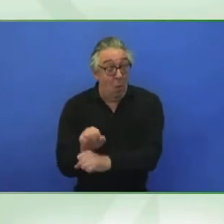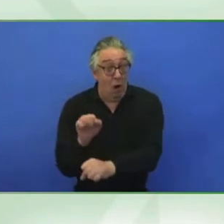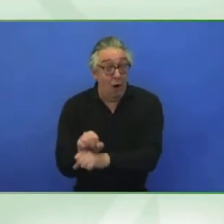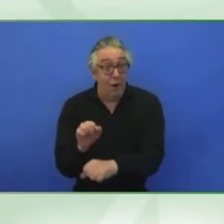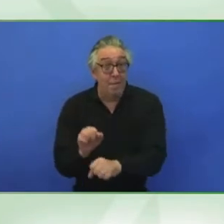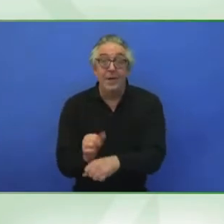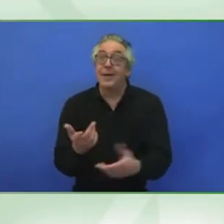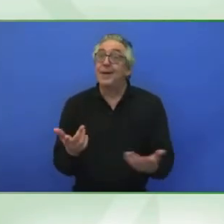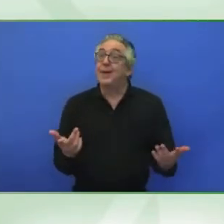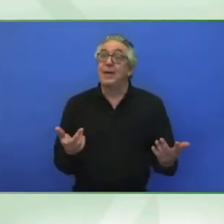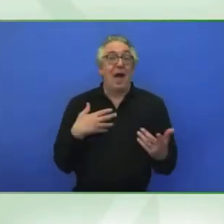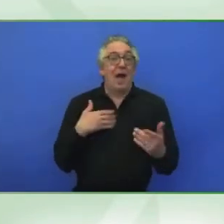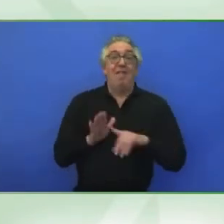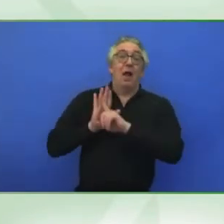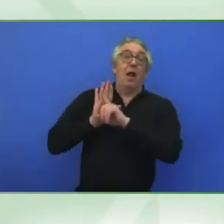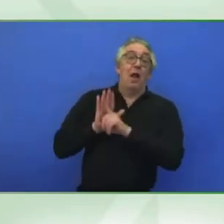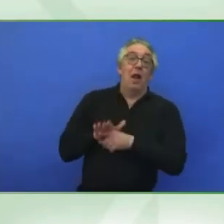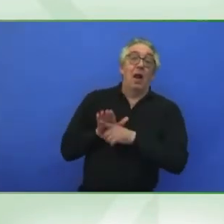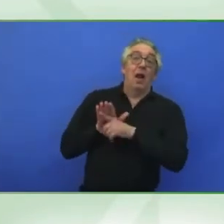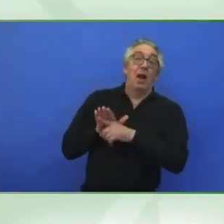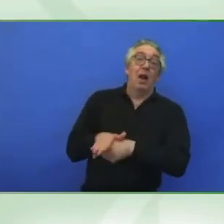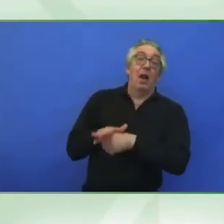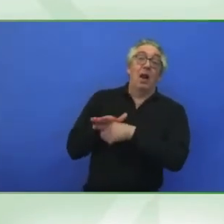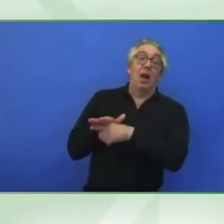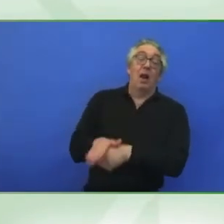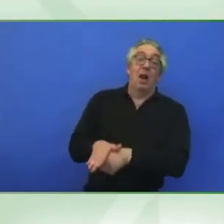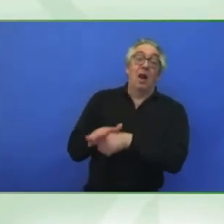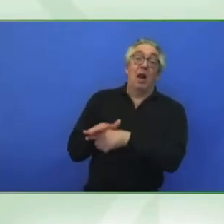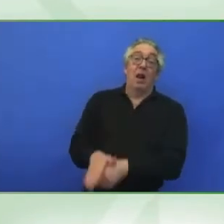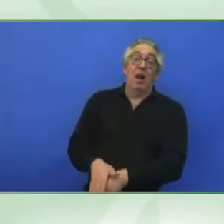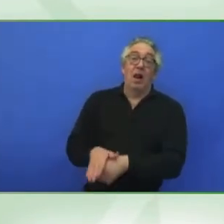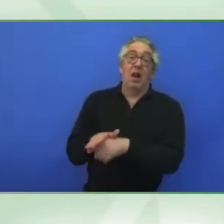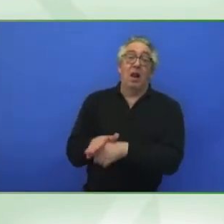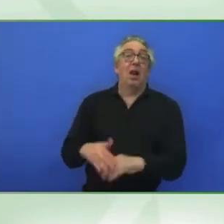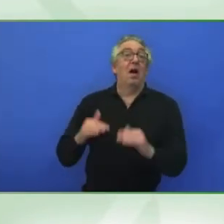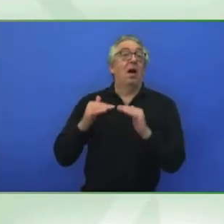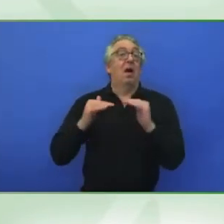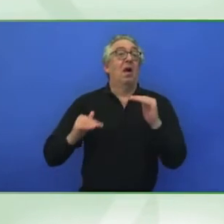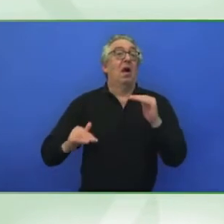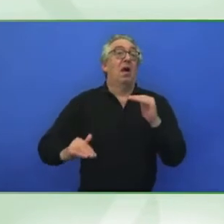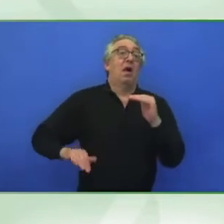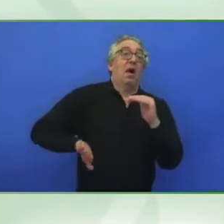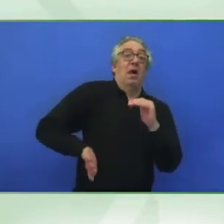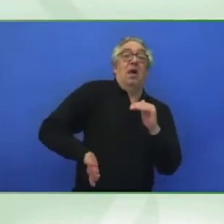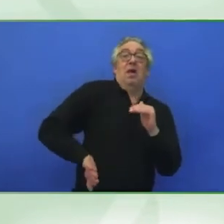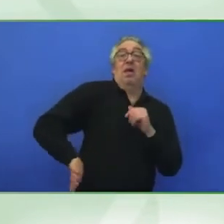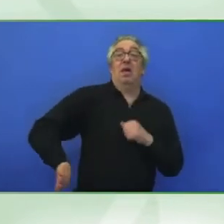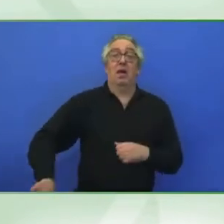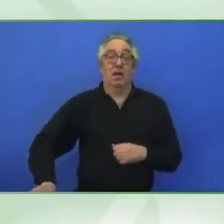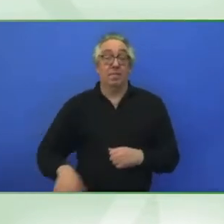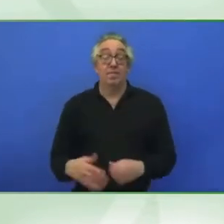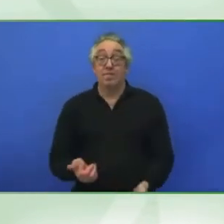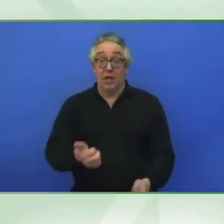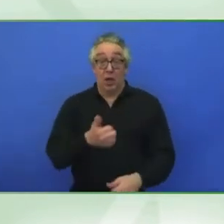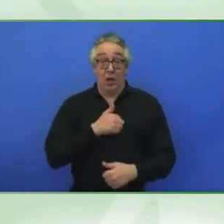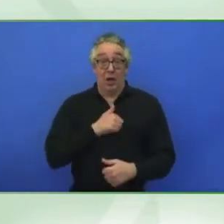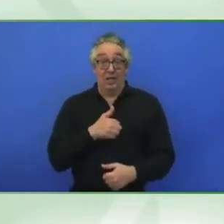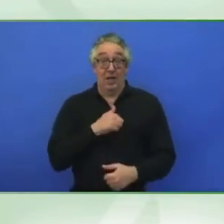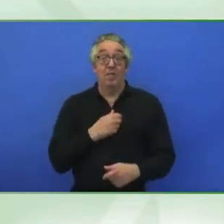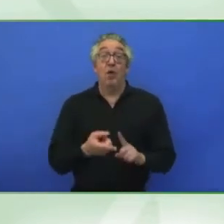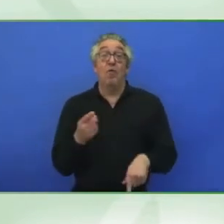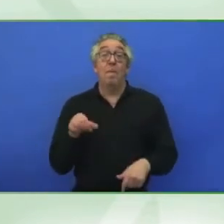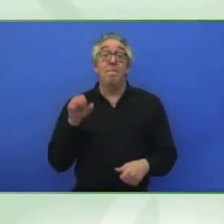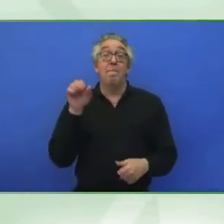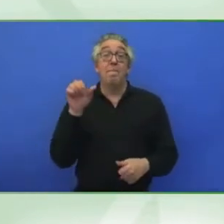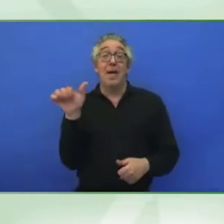and layers of multiple inequalities and marginalisation. I myself am a South Asian woman who experiences